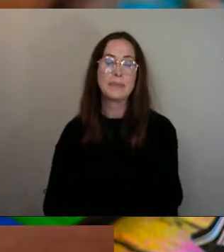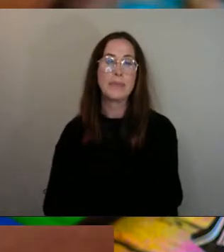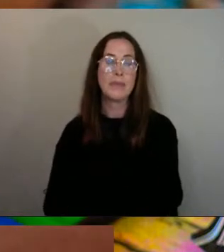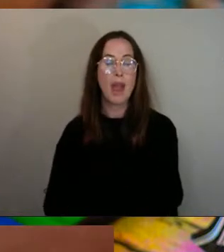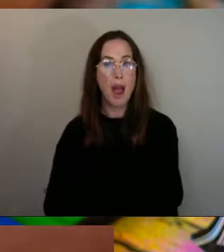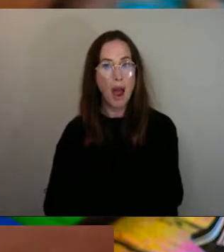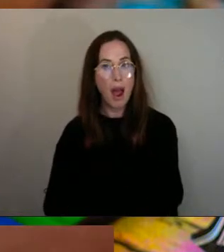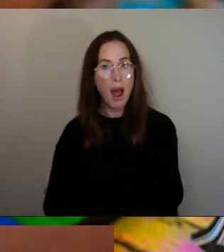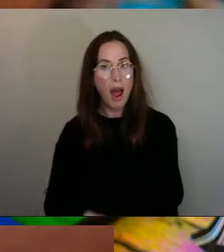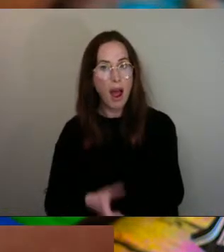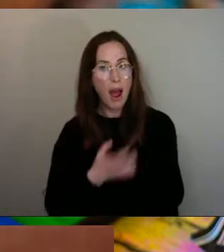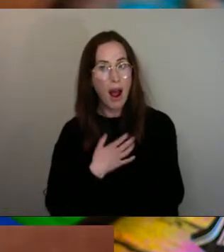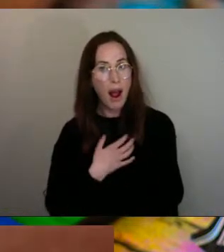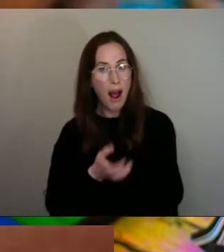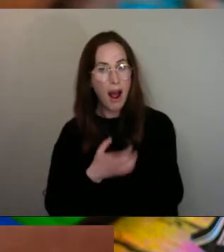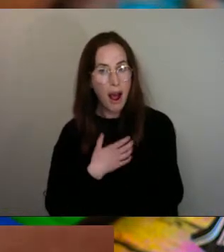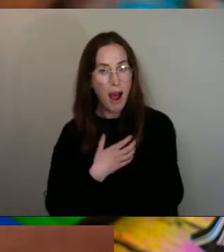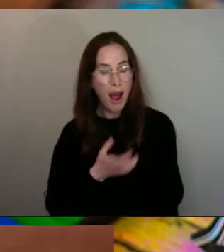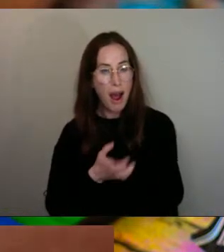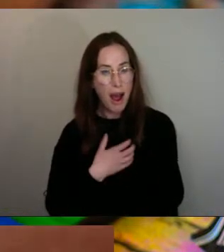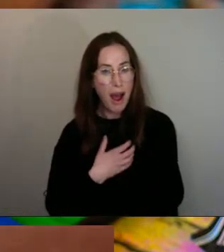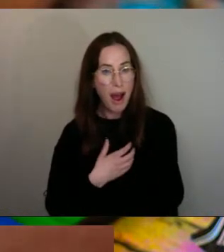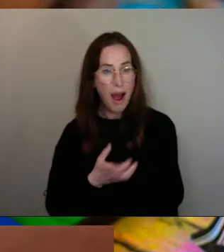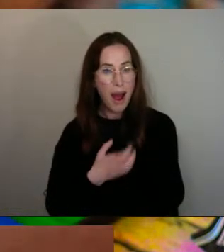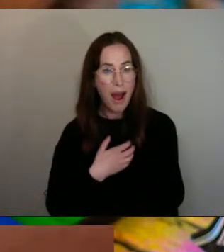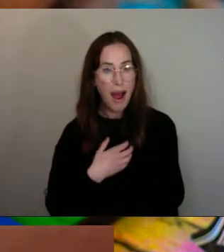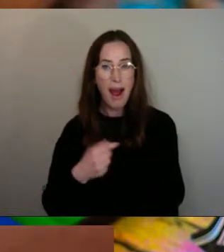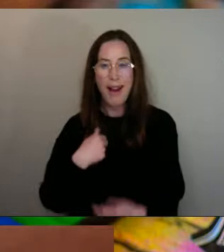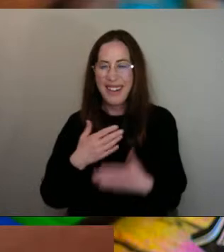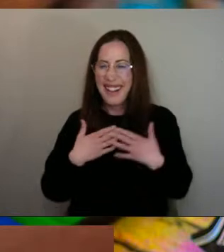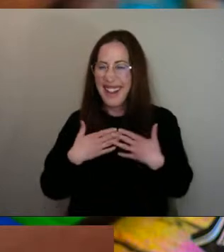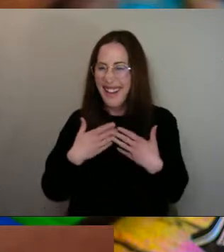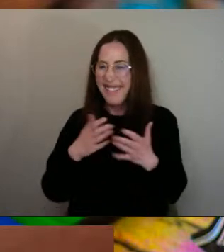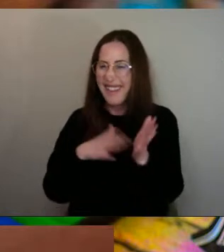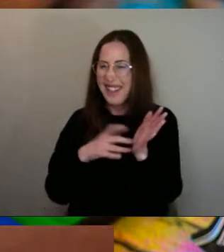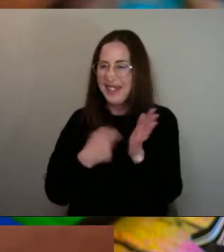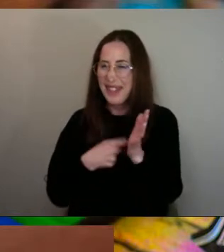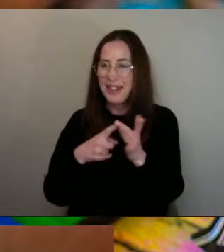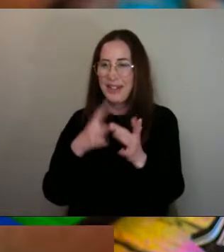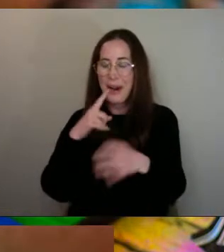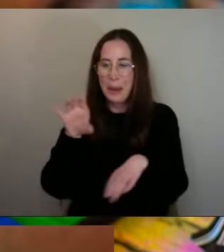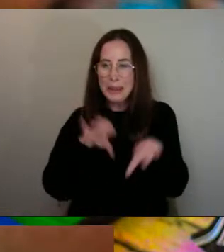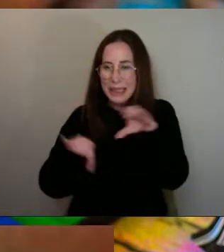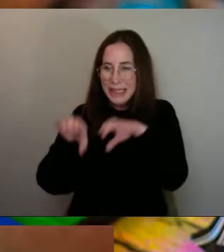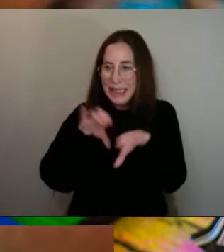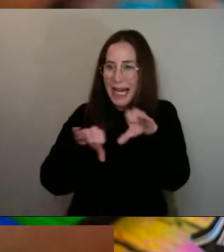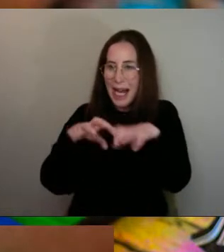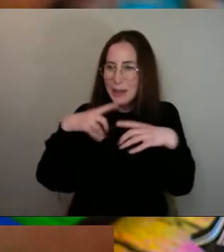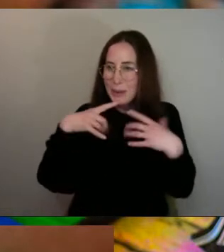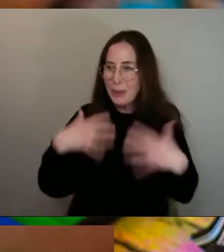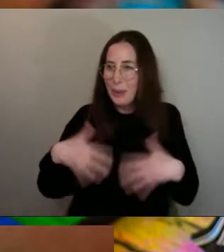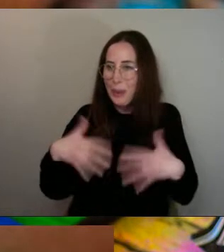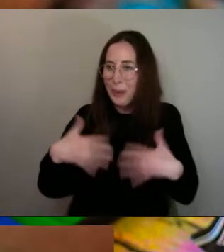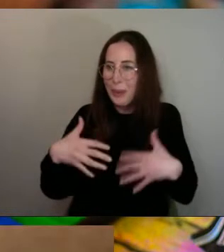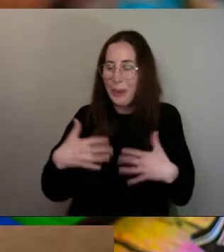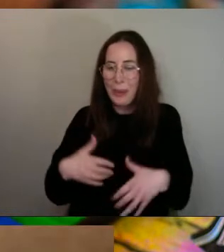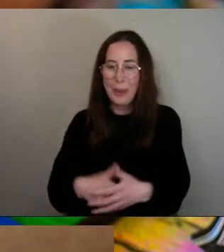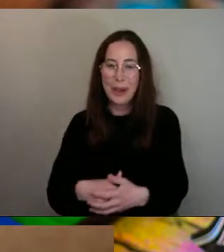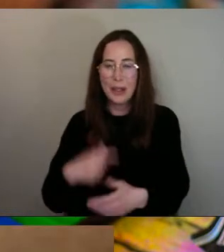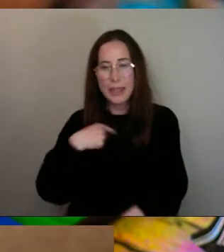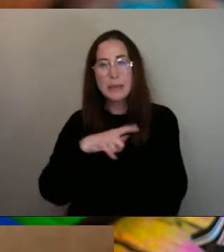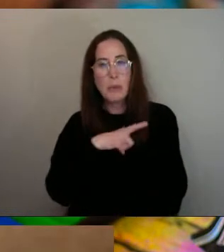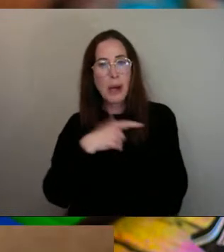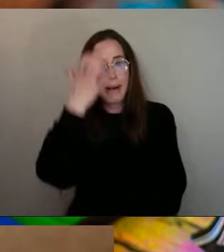Well, that's really interesting. I love all that sort of MRI stuff. So, that's quite scientific. And that's when you a headache.